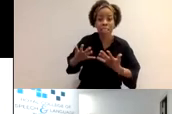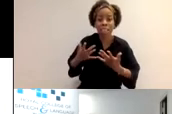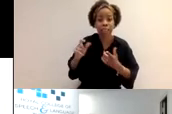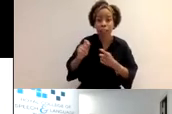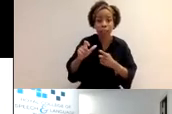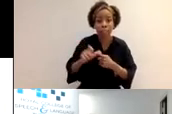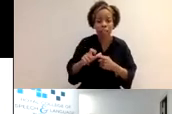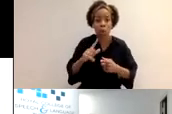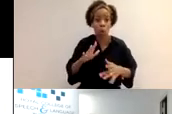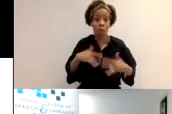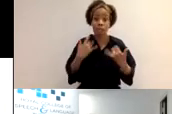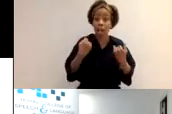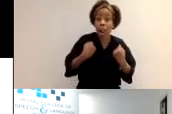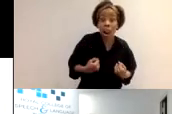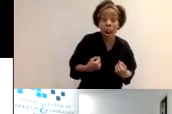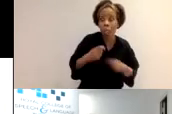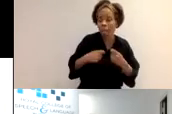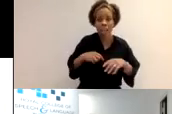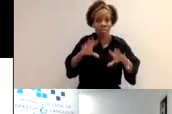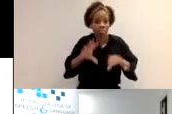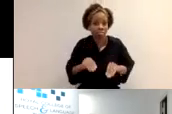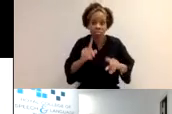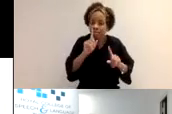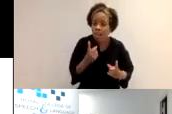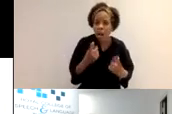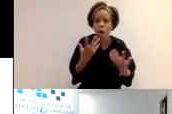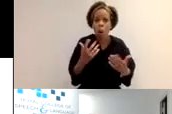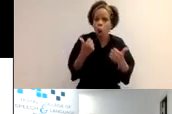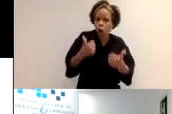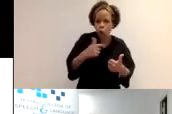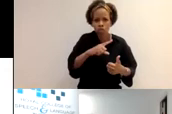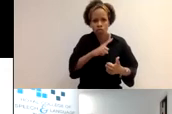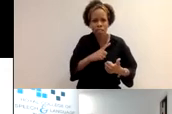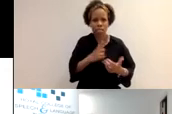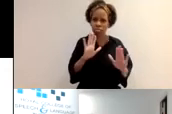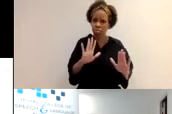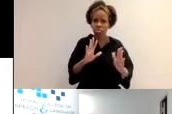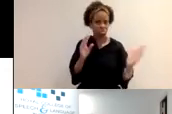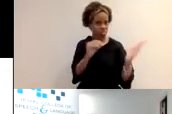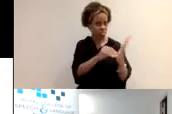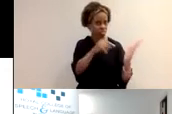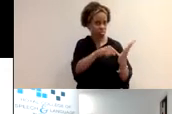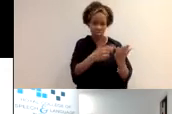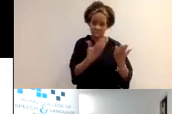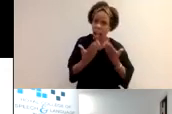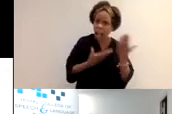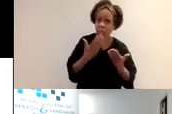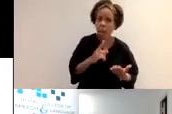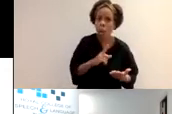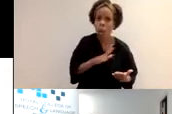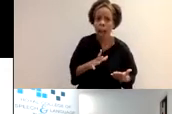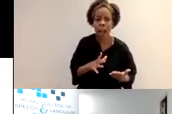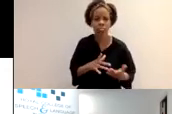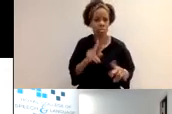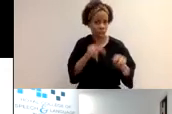felt, felt ill, unfortunately, or something, or there was a good re-, you know, there was a reason to why. Explain that in your, your dated list, um, or